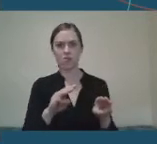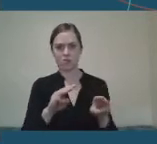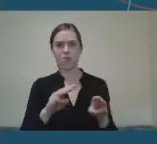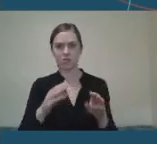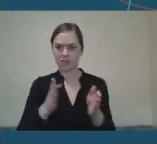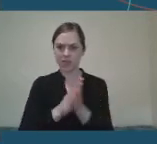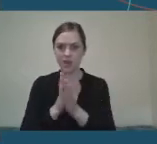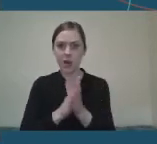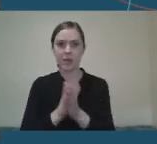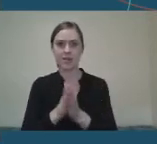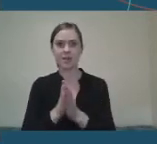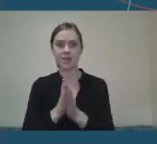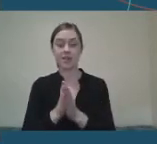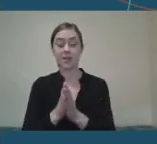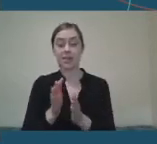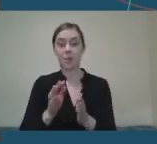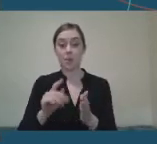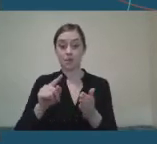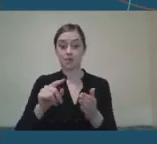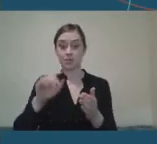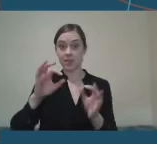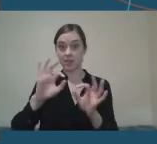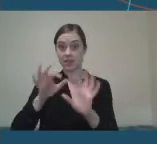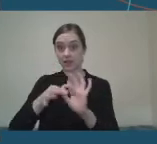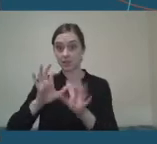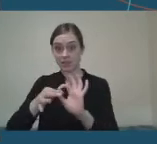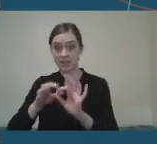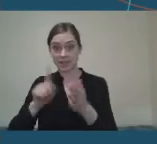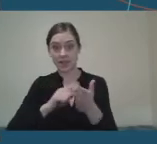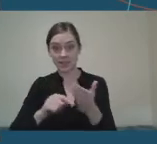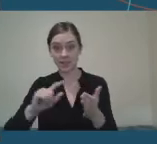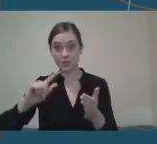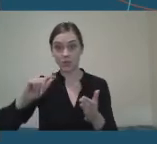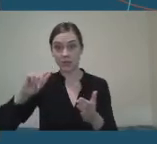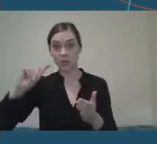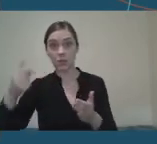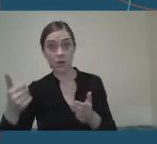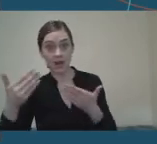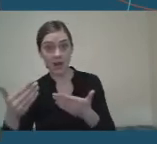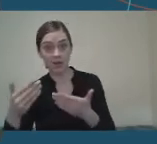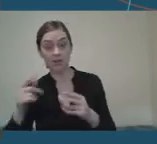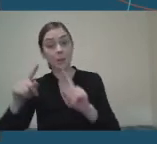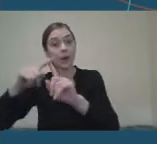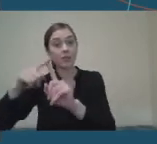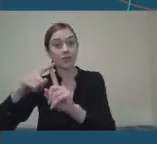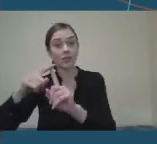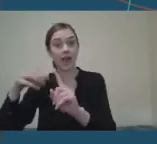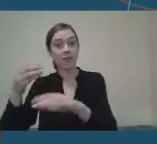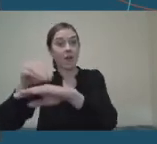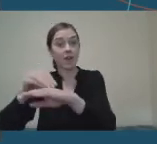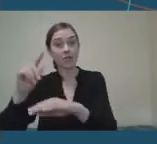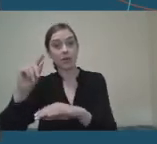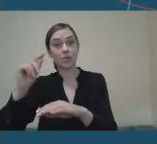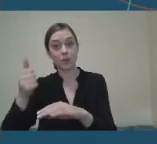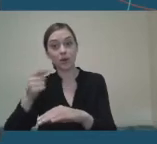the fact that the Games were postponed until 2021 and that now looks very, very positive. And so they were able to reset